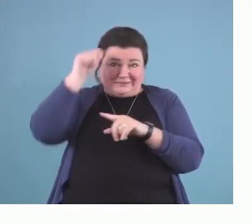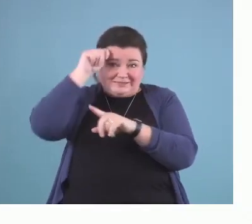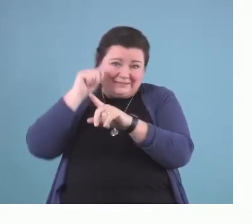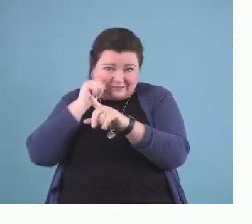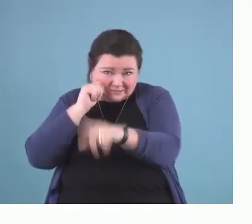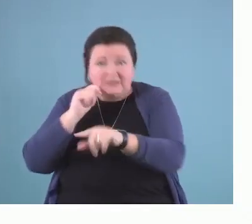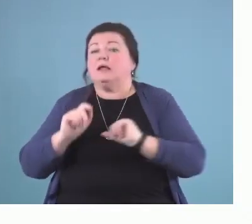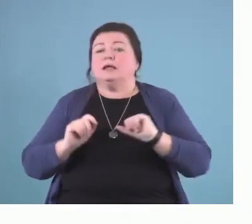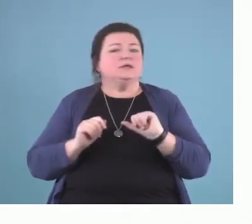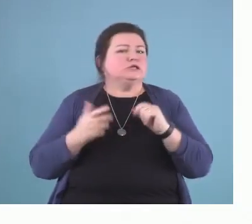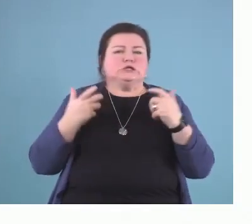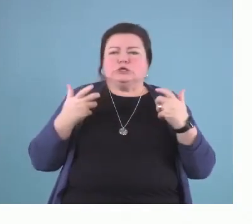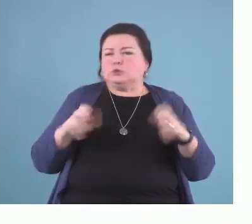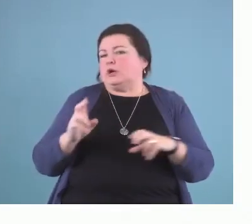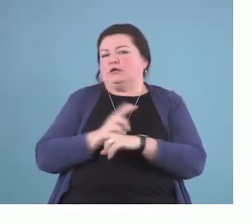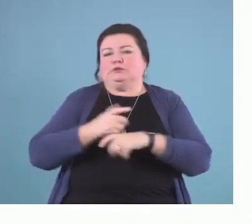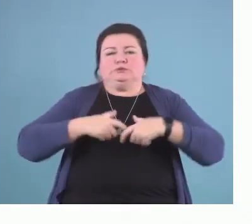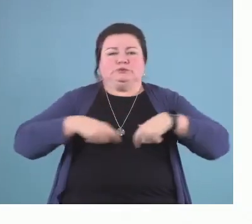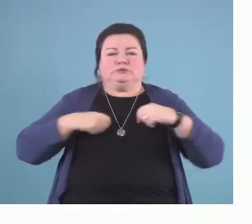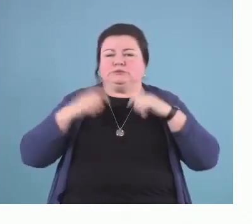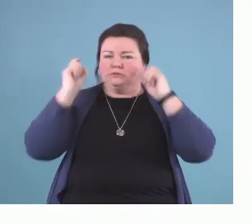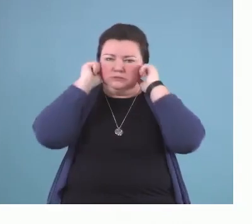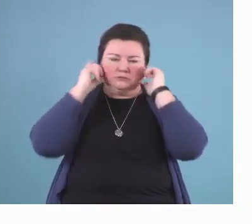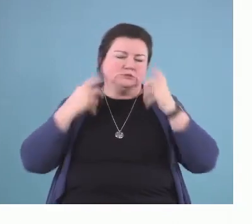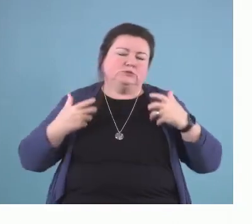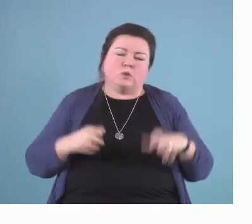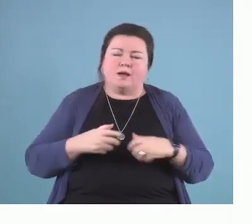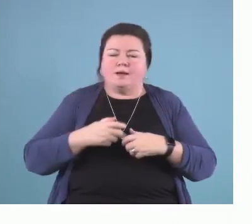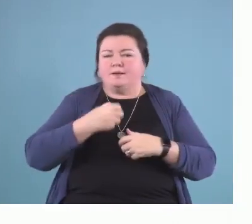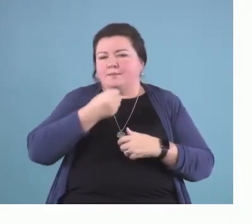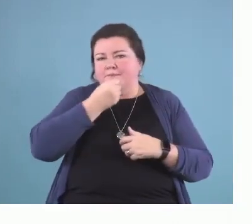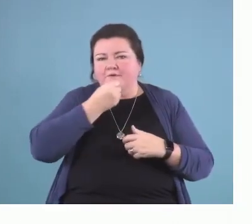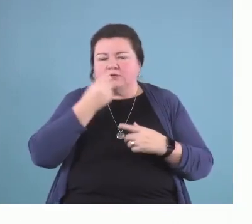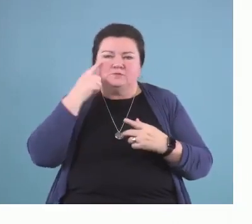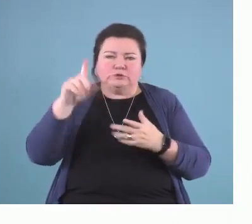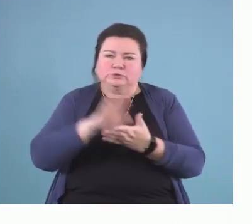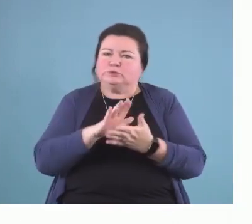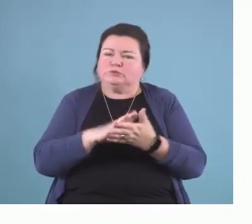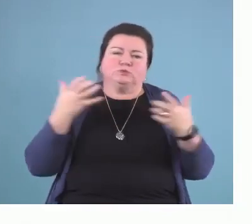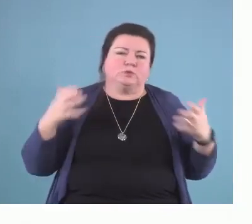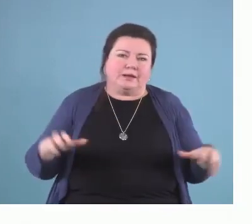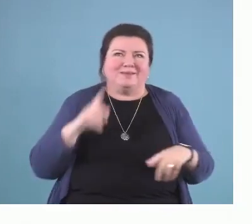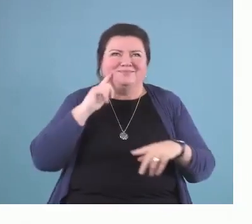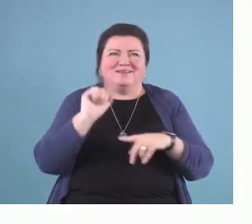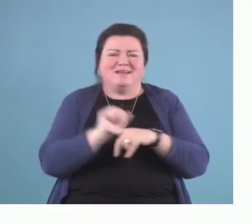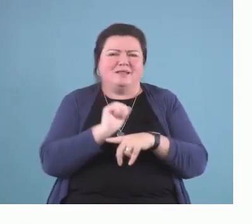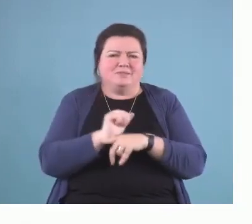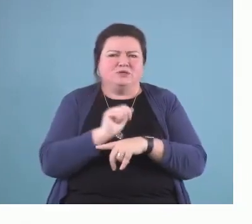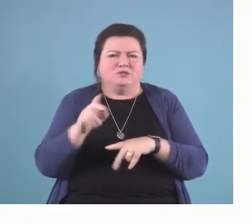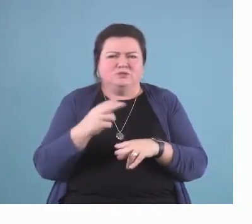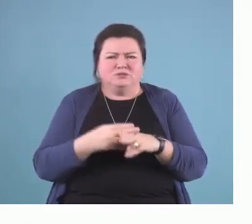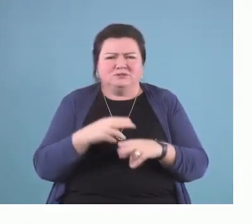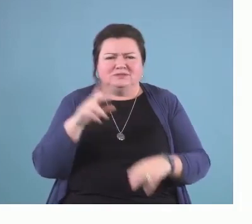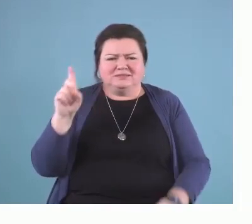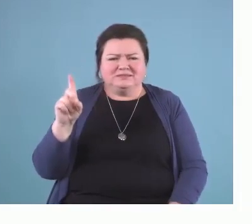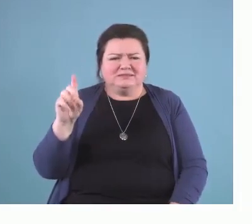hearing assistance technology remote microphone at school. And I think in Alberta, my understanding is we might call it a DM.